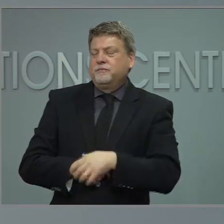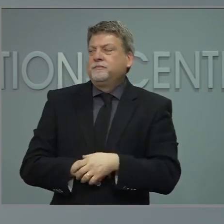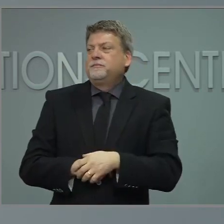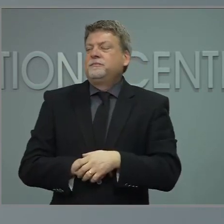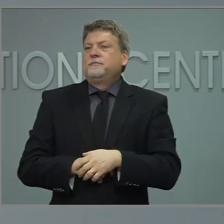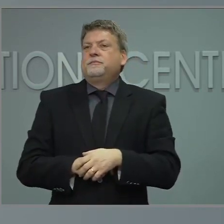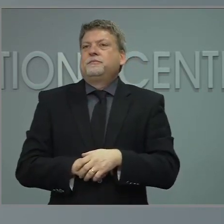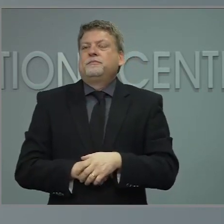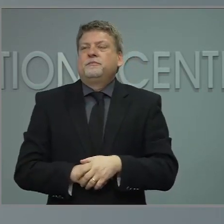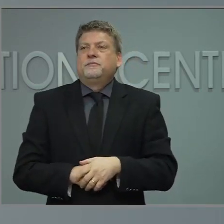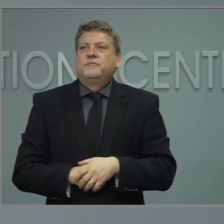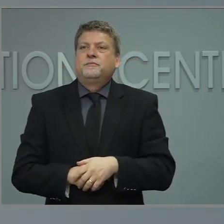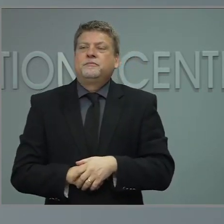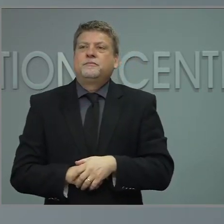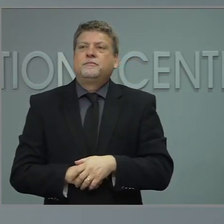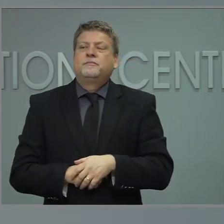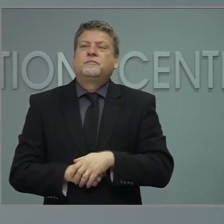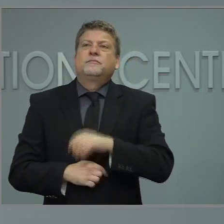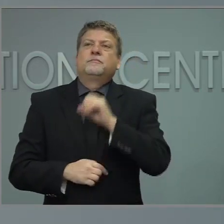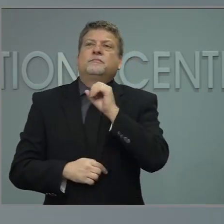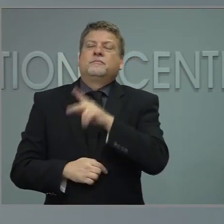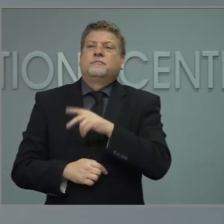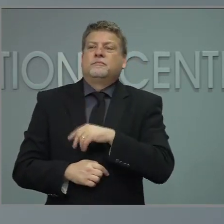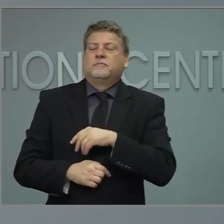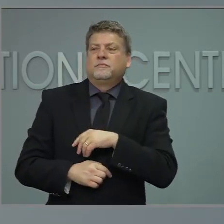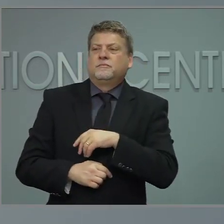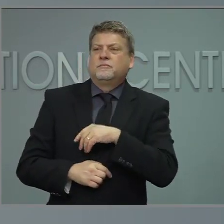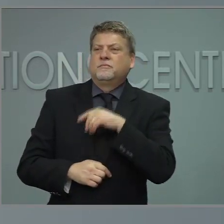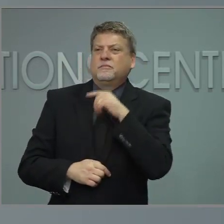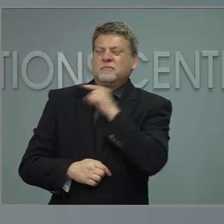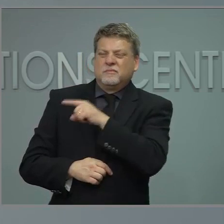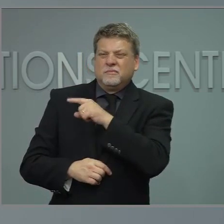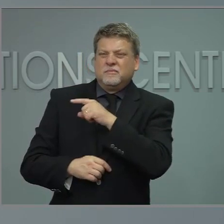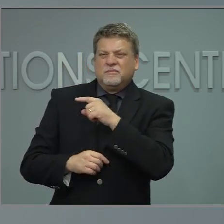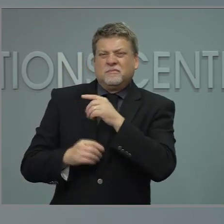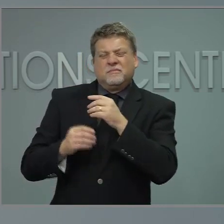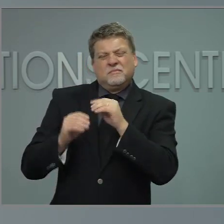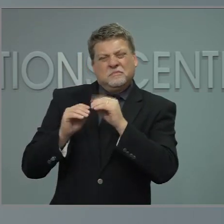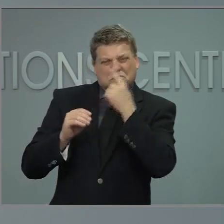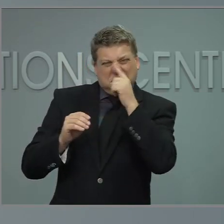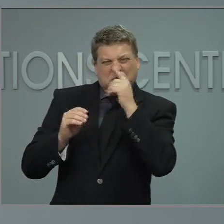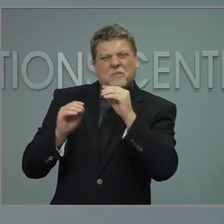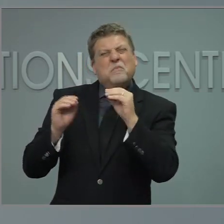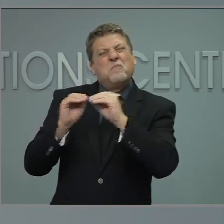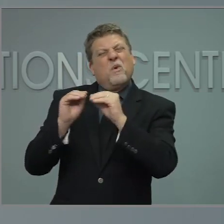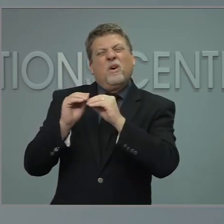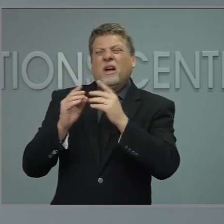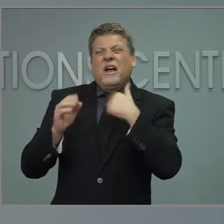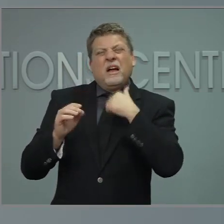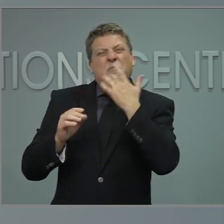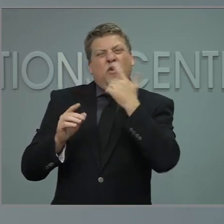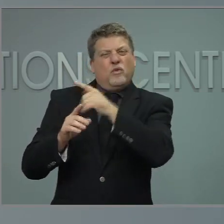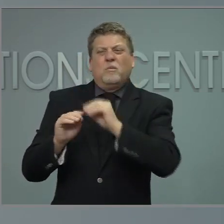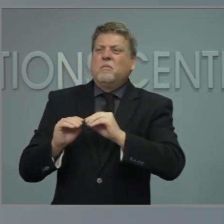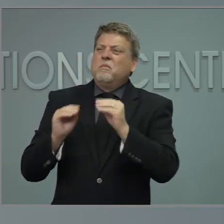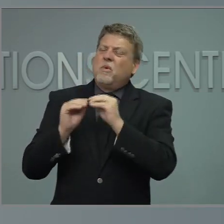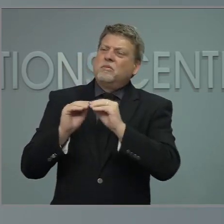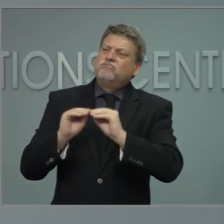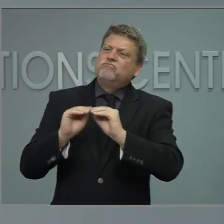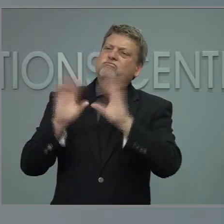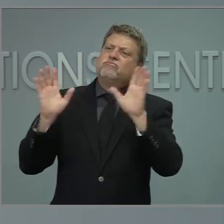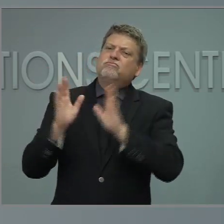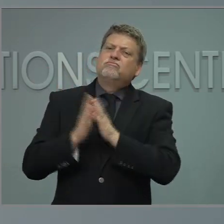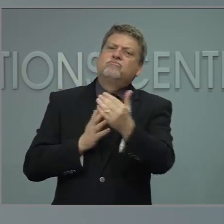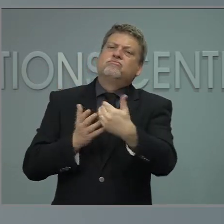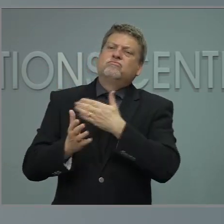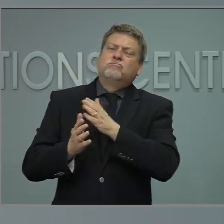you've been discussing the vaccination numbers or benchmarks. Can you give us more transparency on the future restrictions lifting